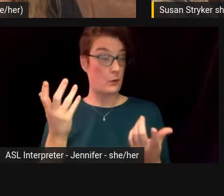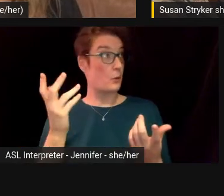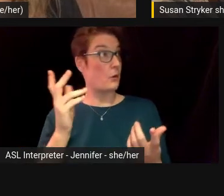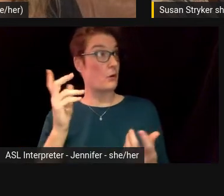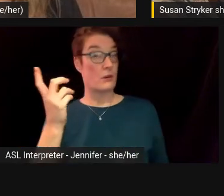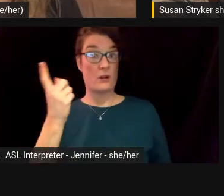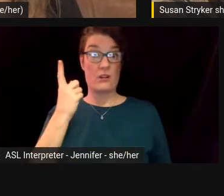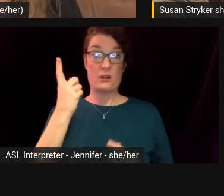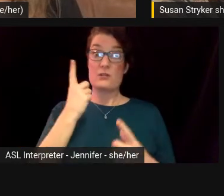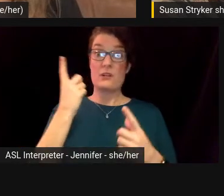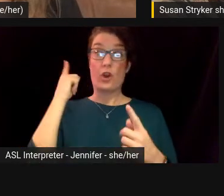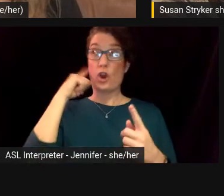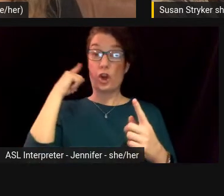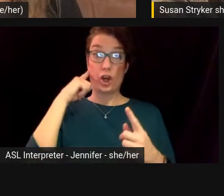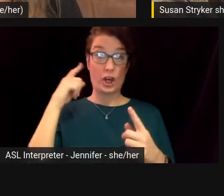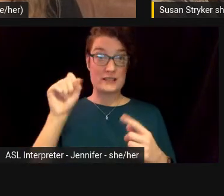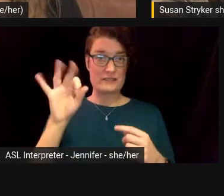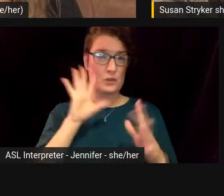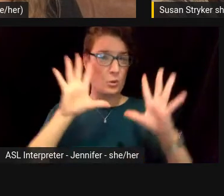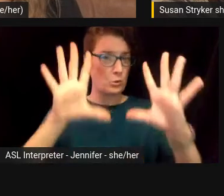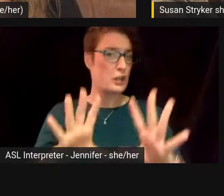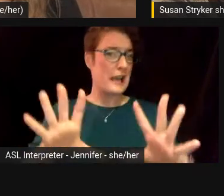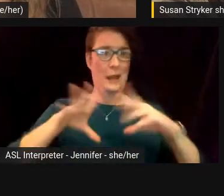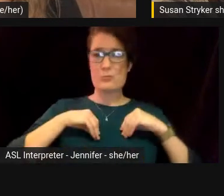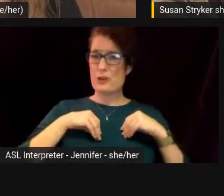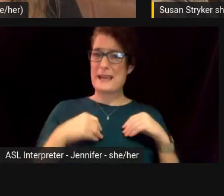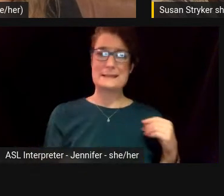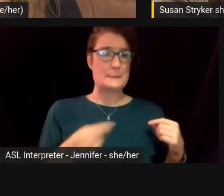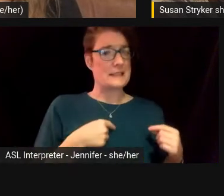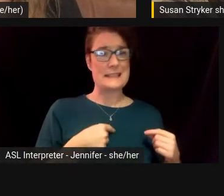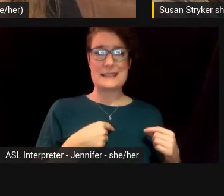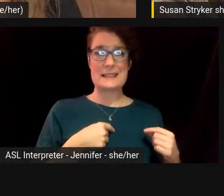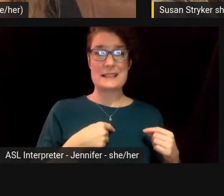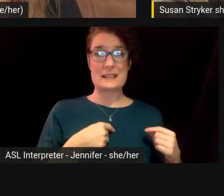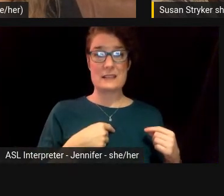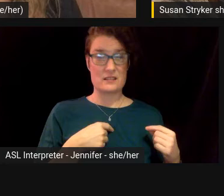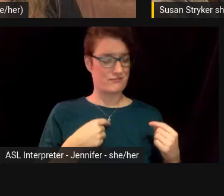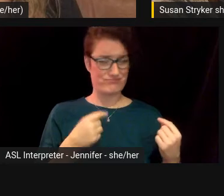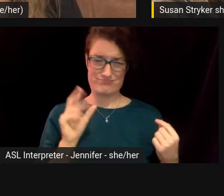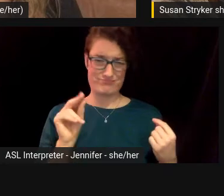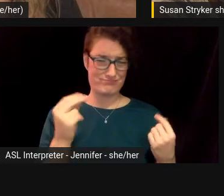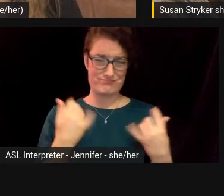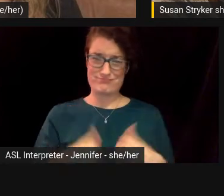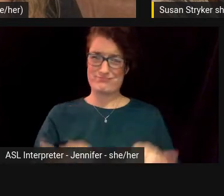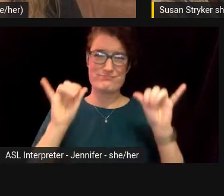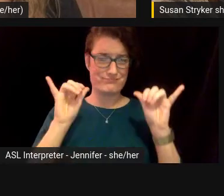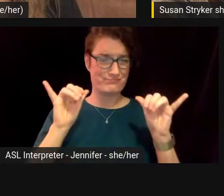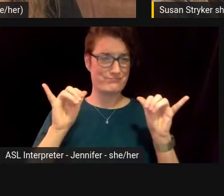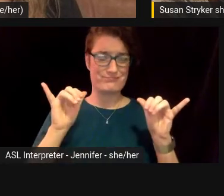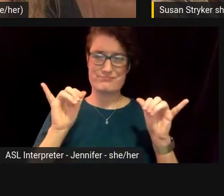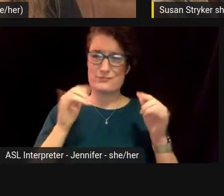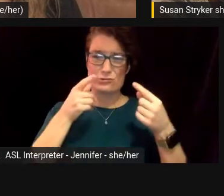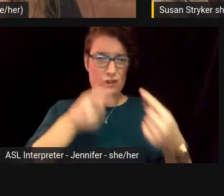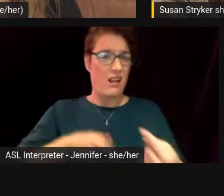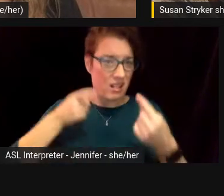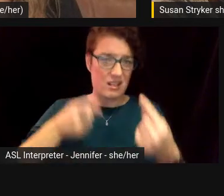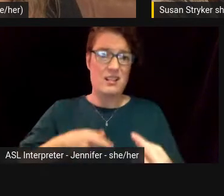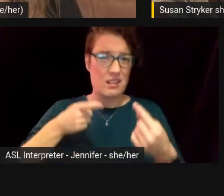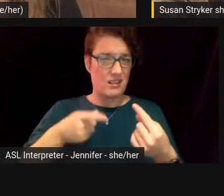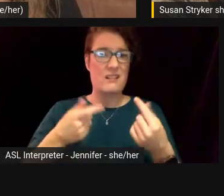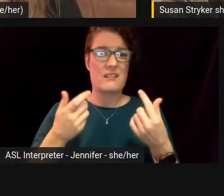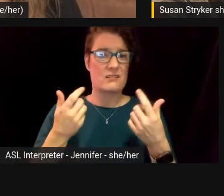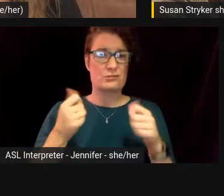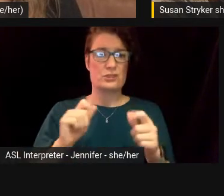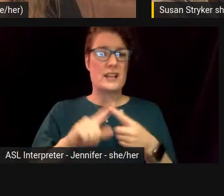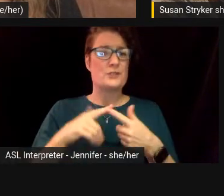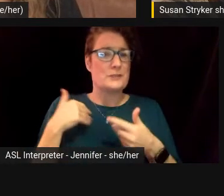would fully embrace me. Um, I still struggled in trying to gain traction